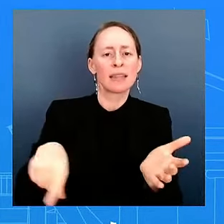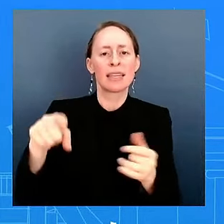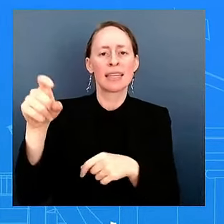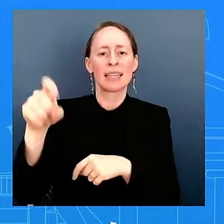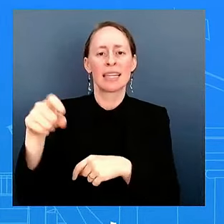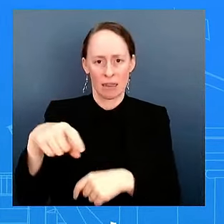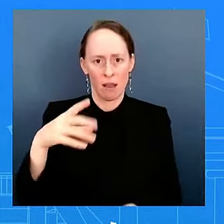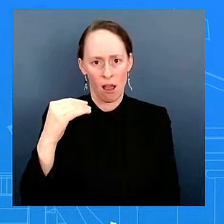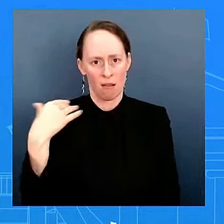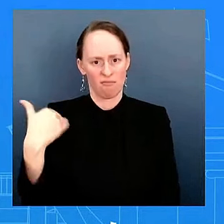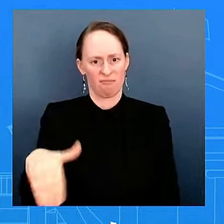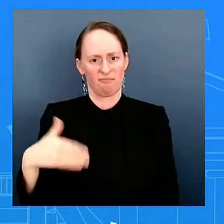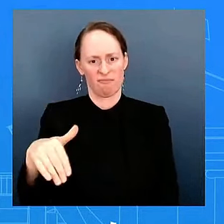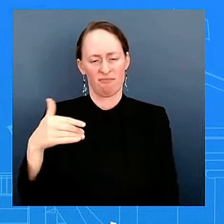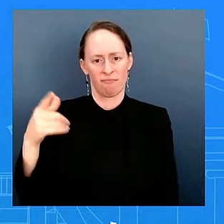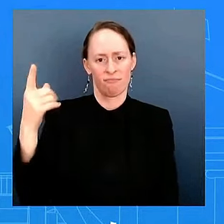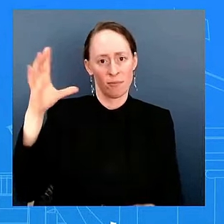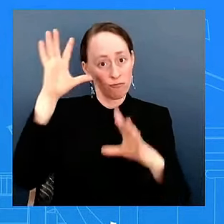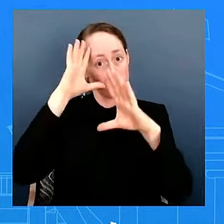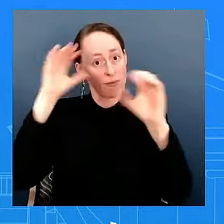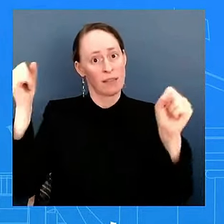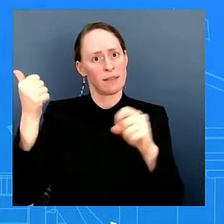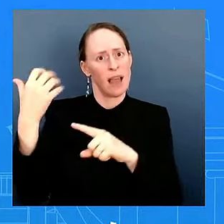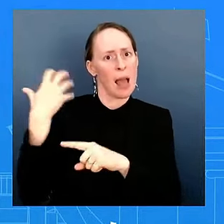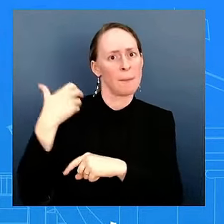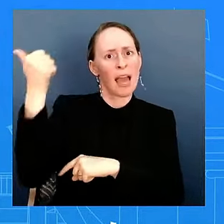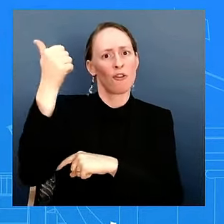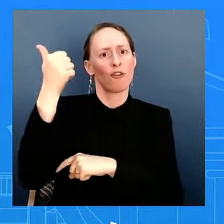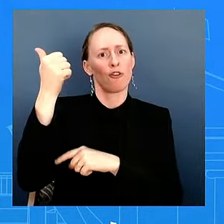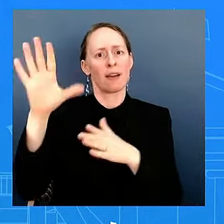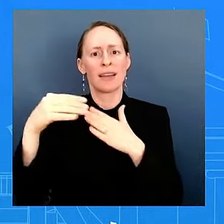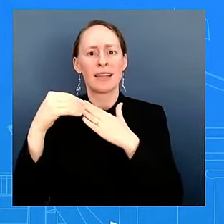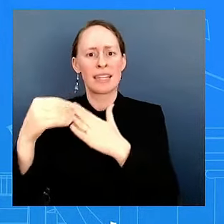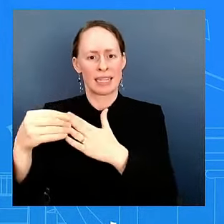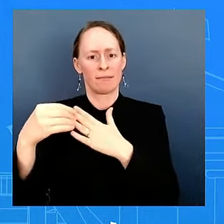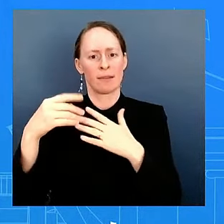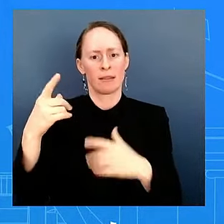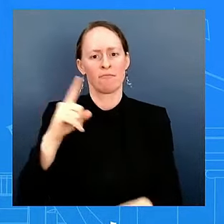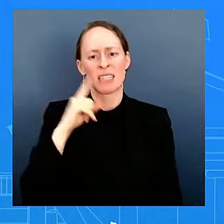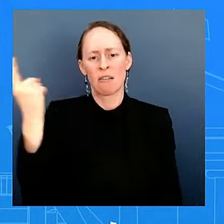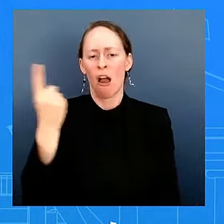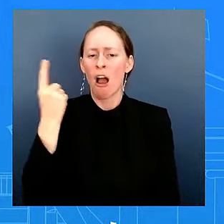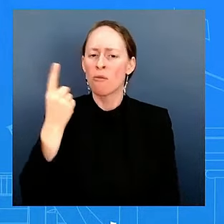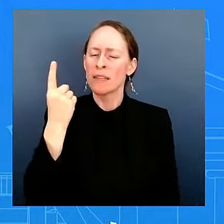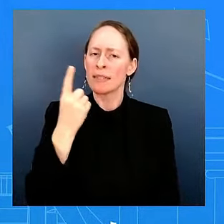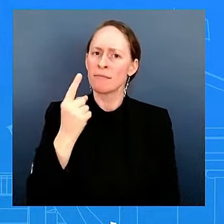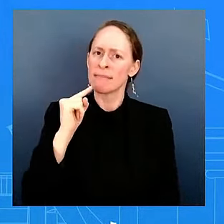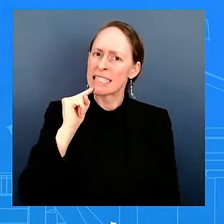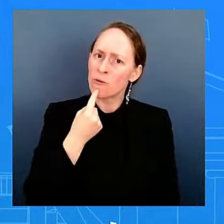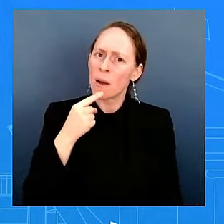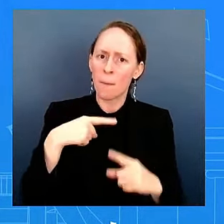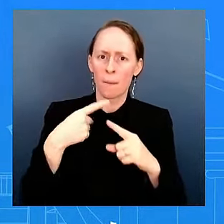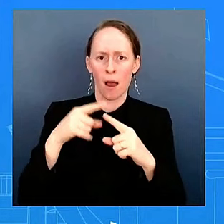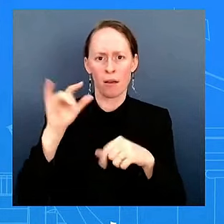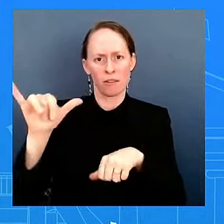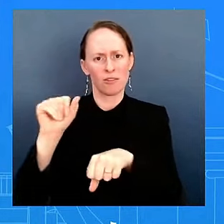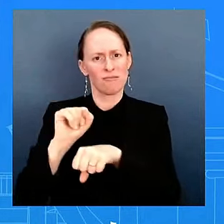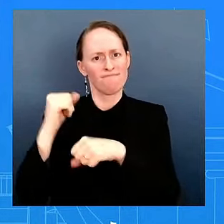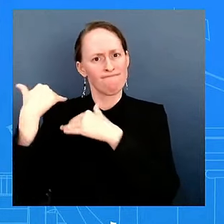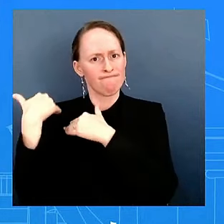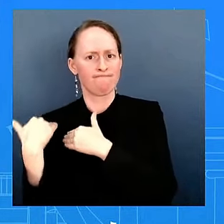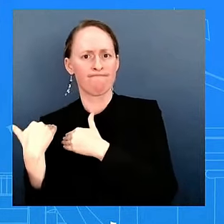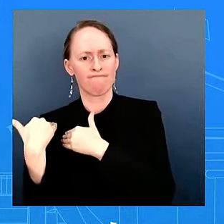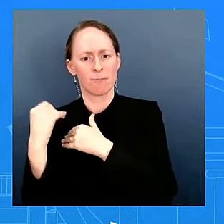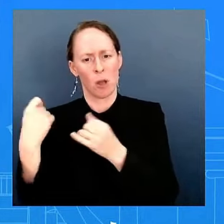and he takes that incredibly seriously. So I just wanted to make sure that I had a second to go back to that. As it